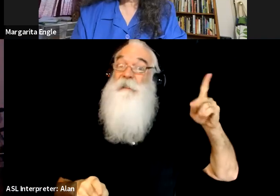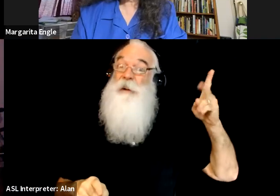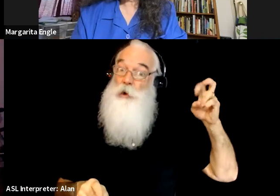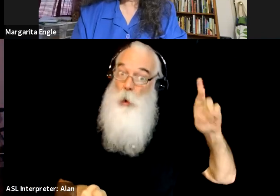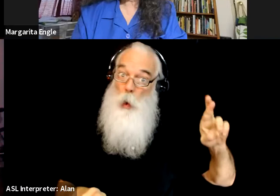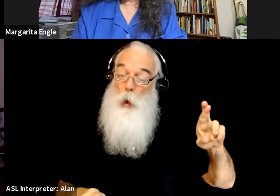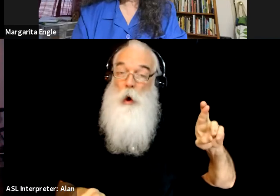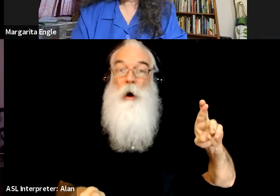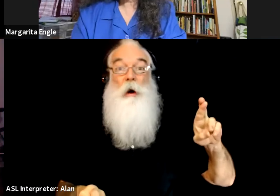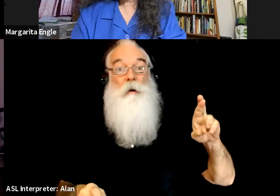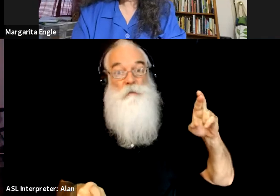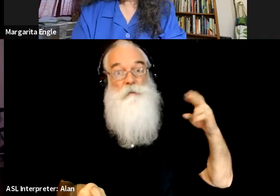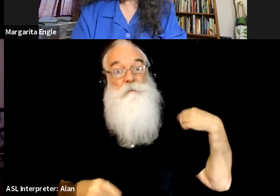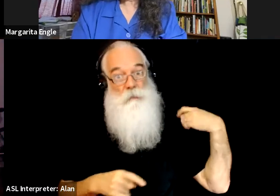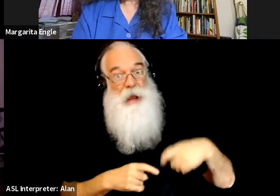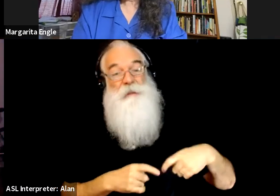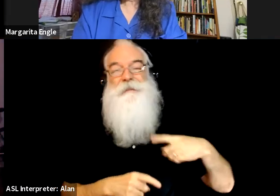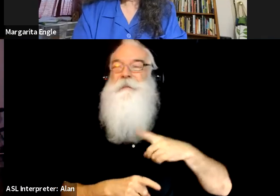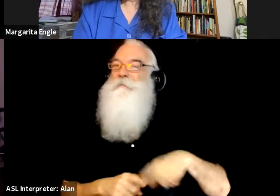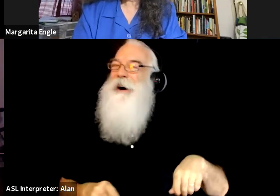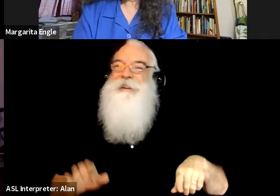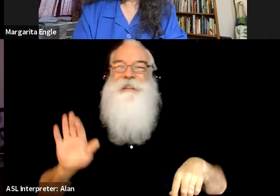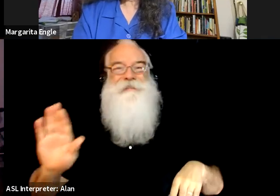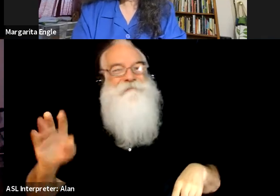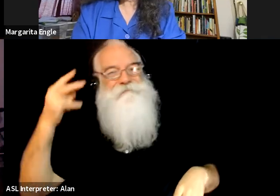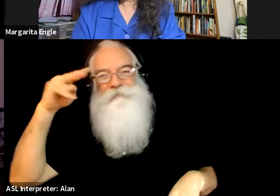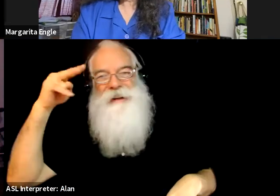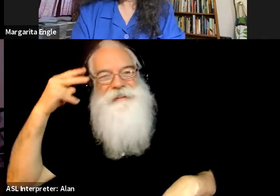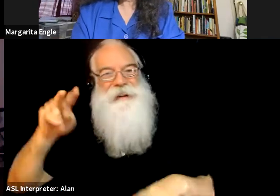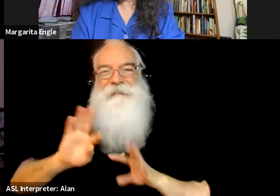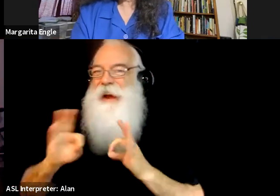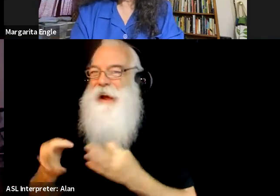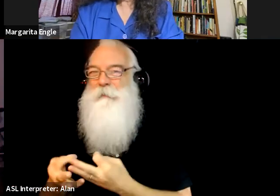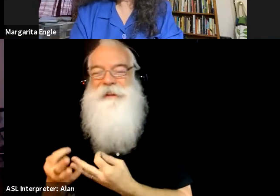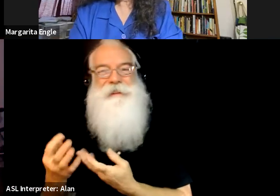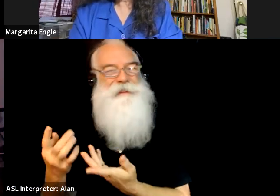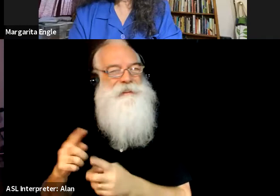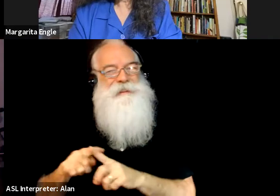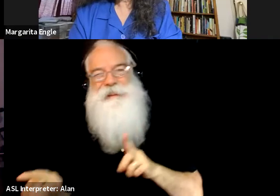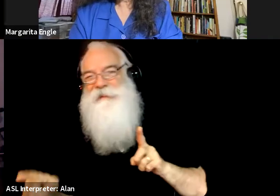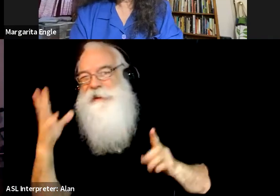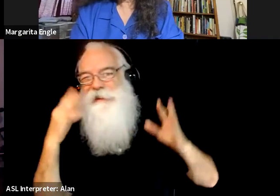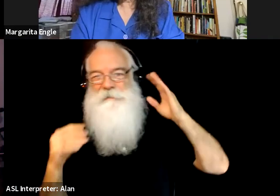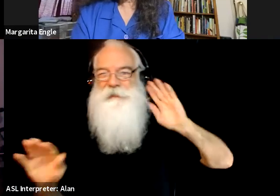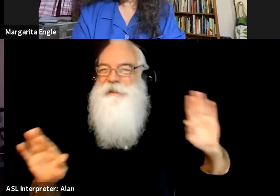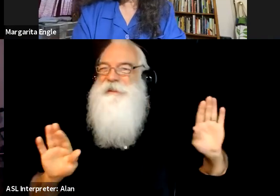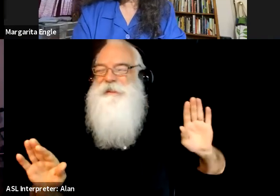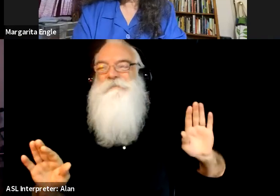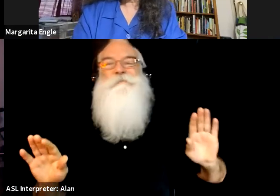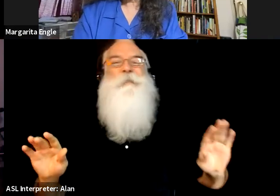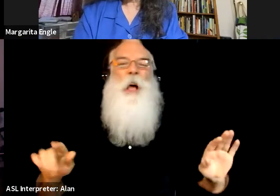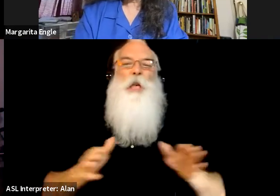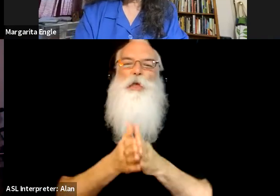Mexican families too. So I kind of realized that I wrote this book for myself almost in a way to kind of like